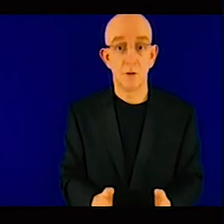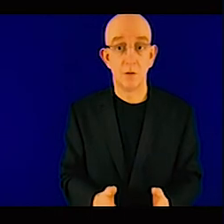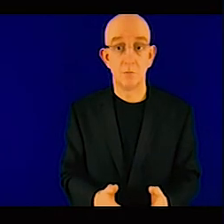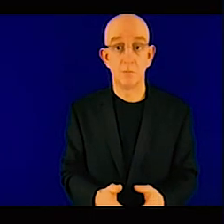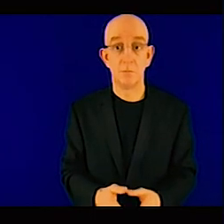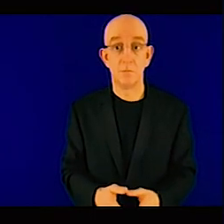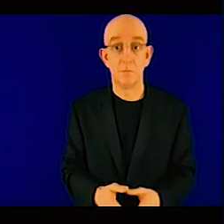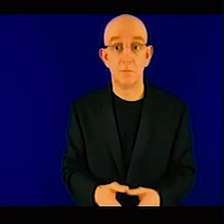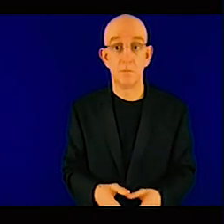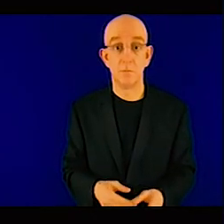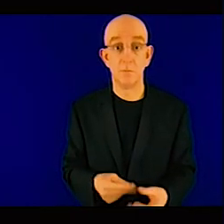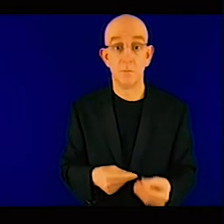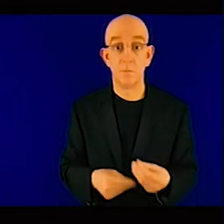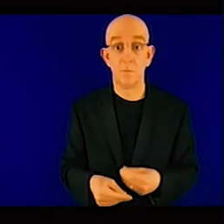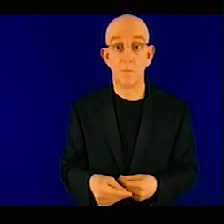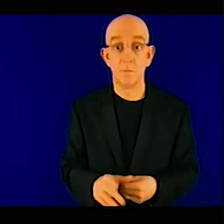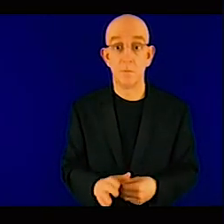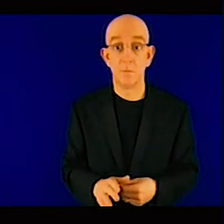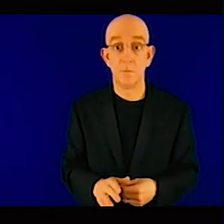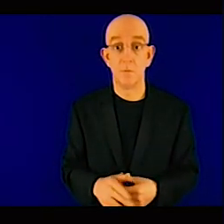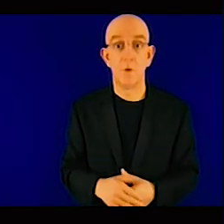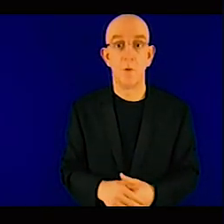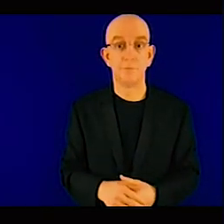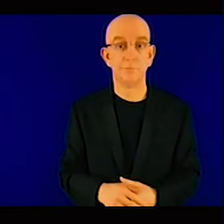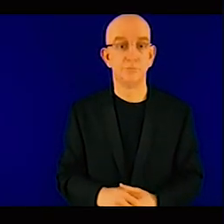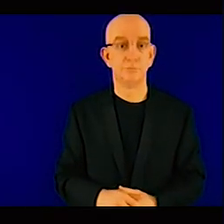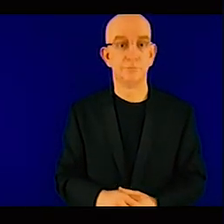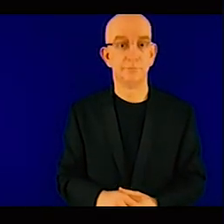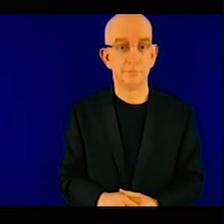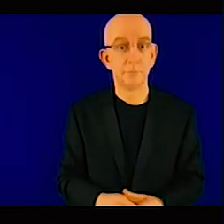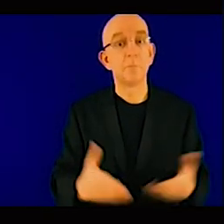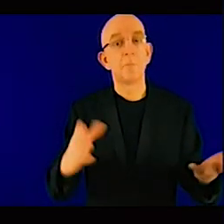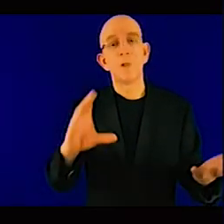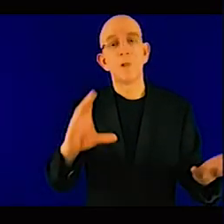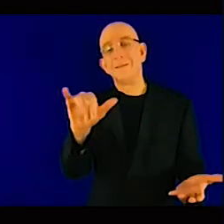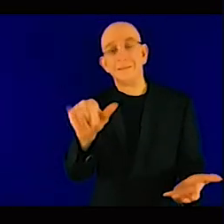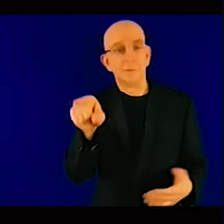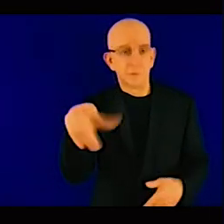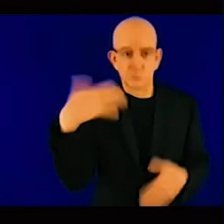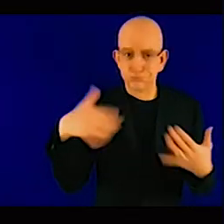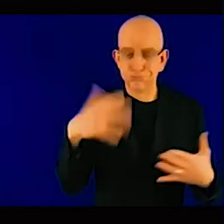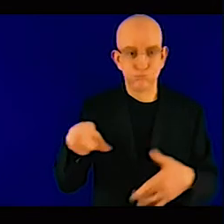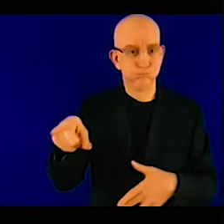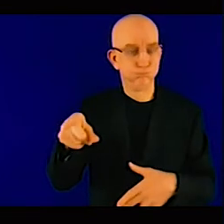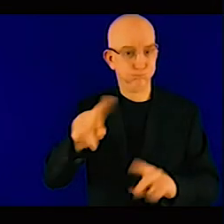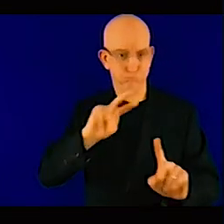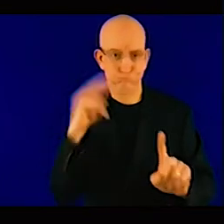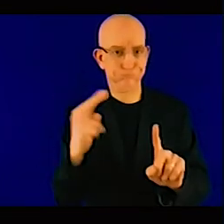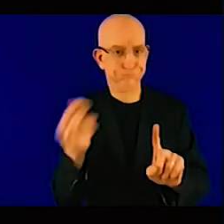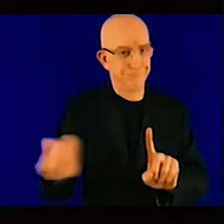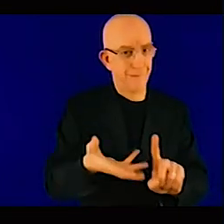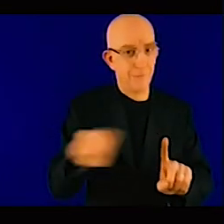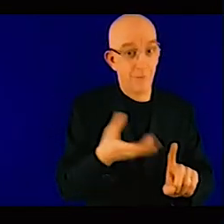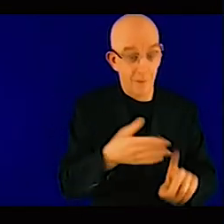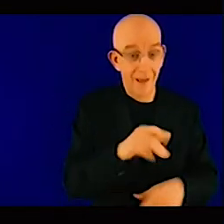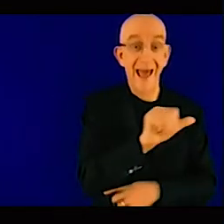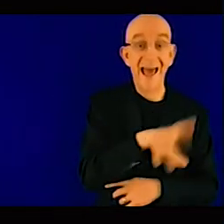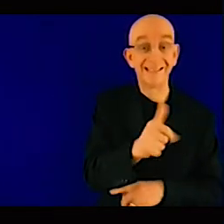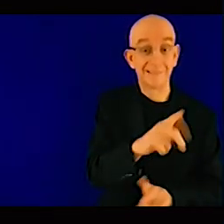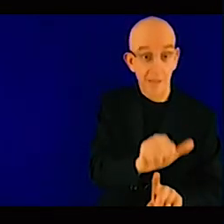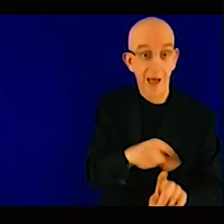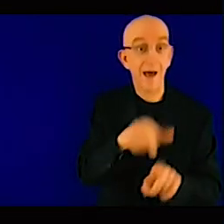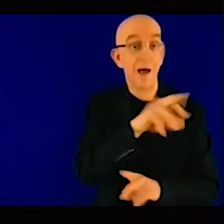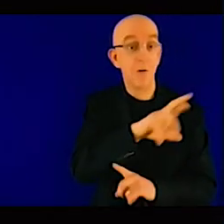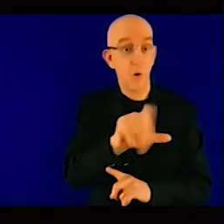thank you thanks and also just to also thank Toby selling bank have actually been pretty